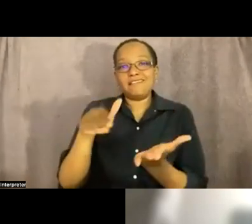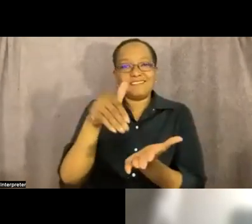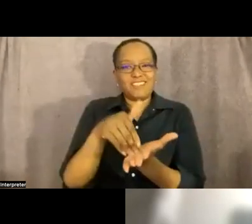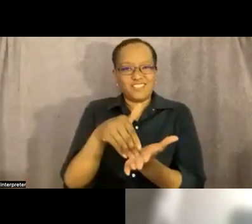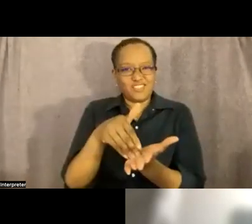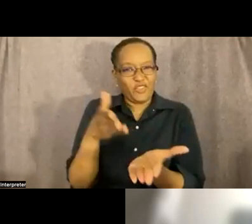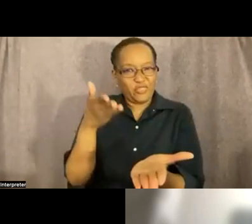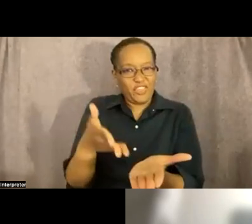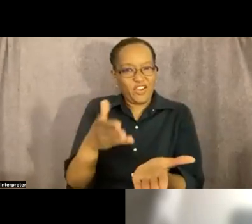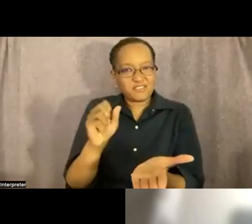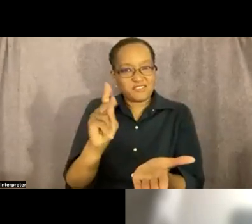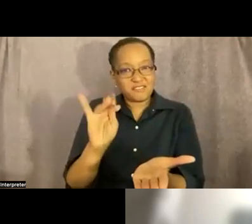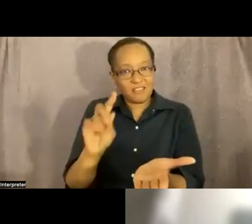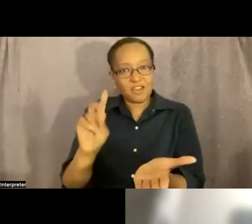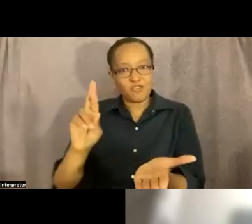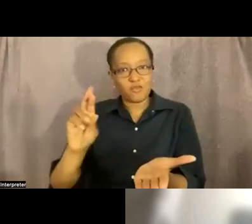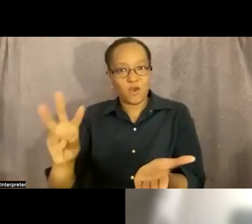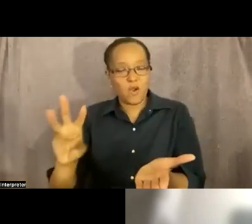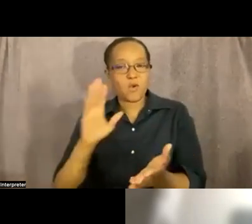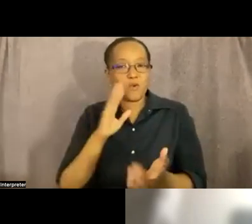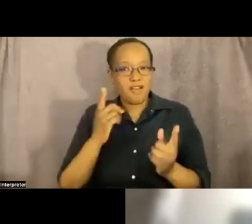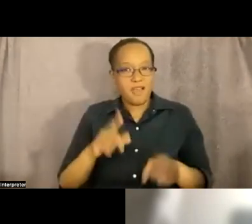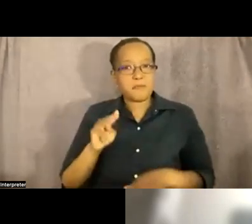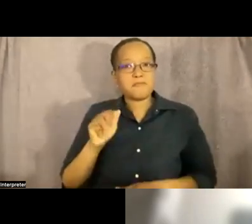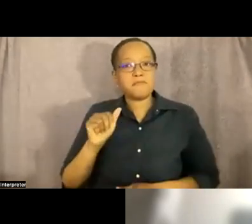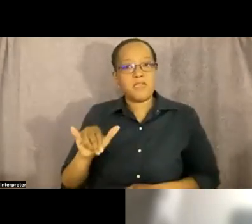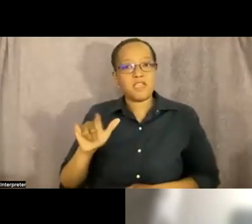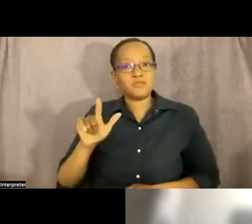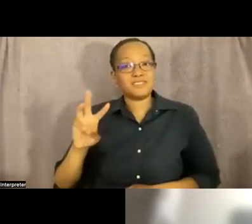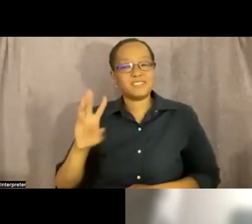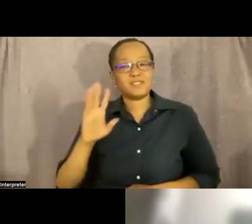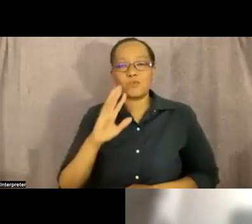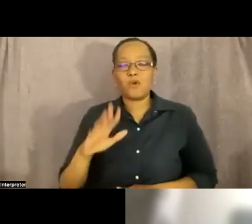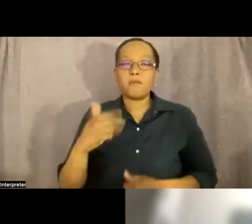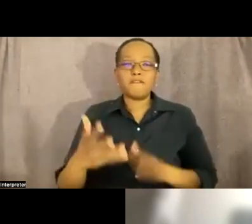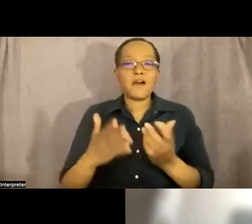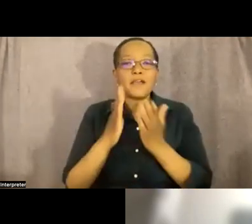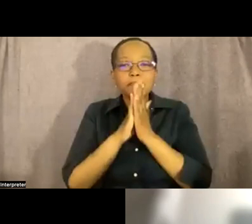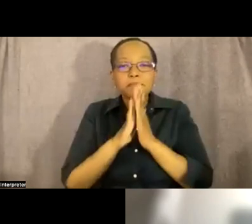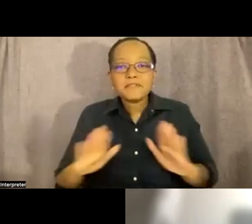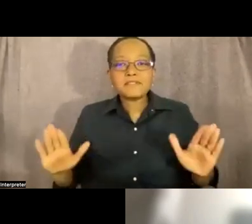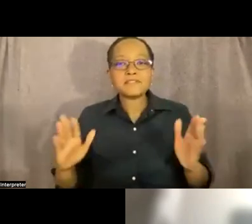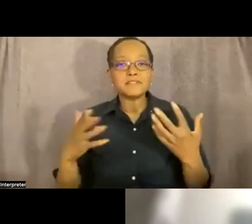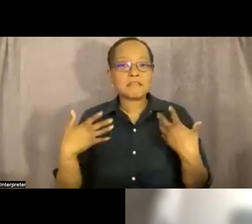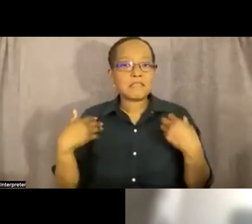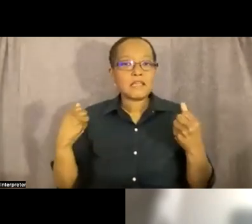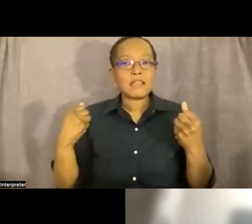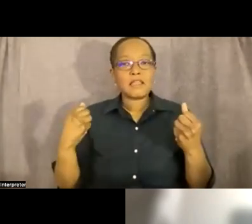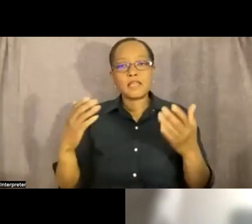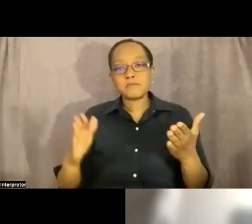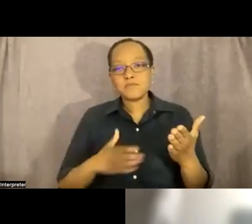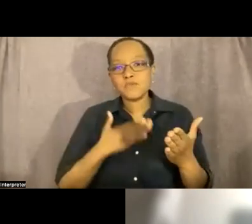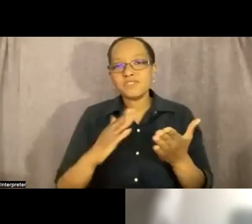uh 26 we'll be doing everything from uh peace and healing uh to music